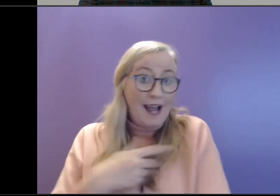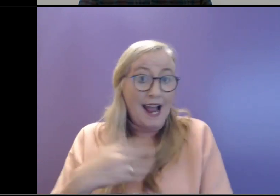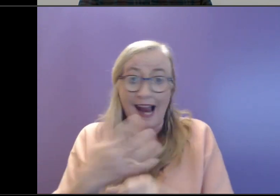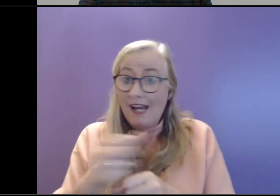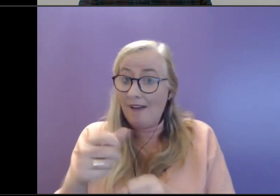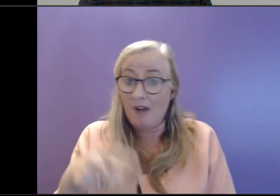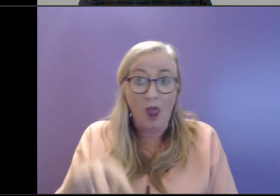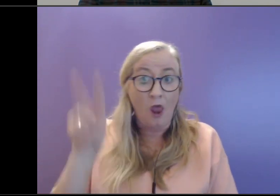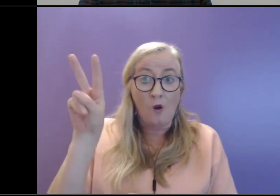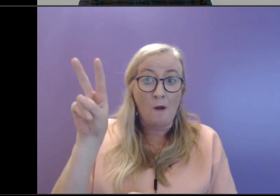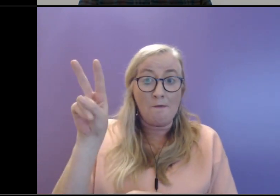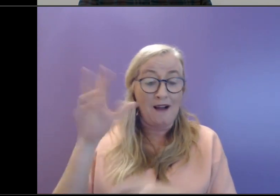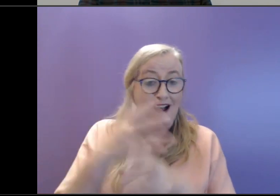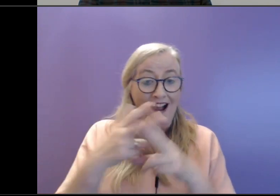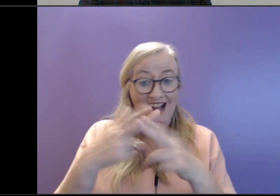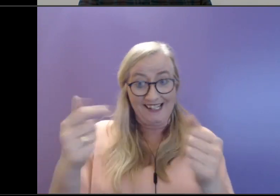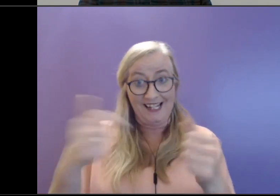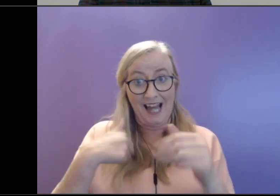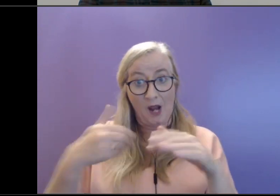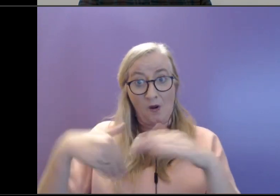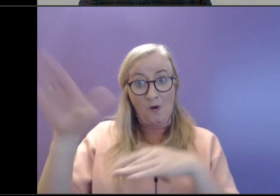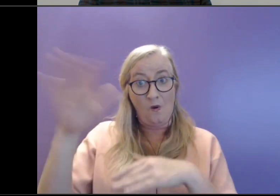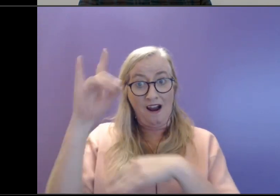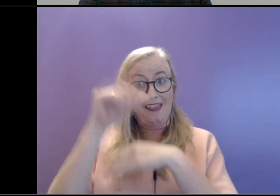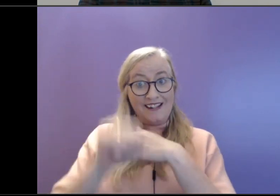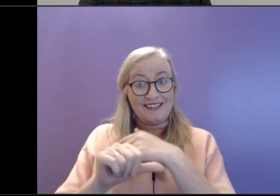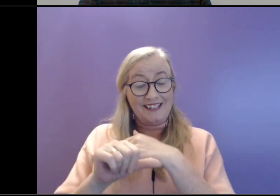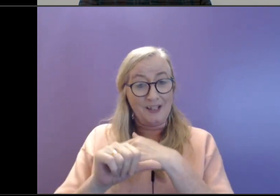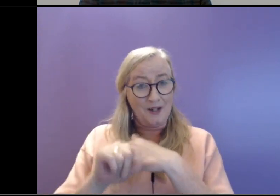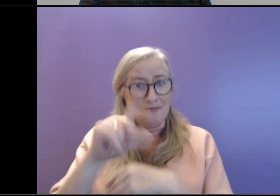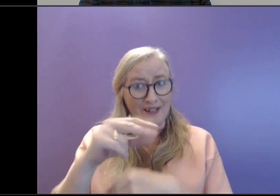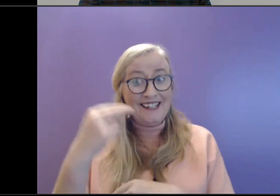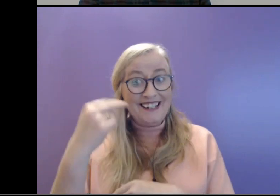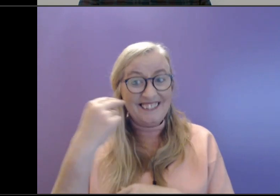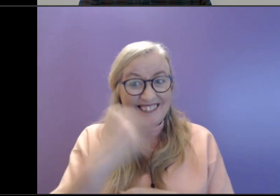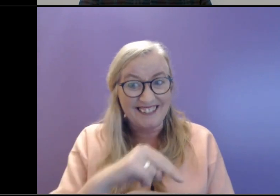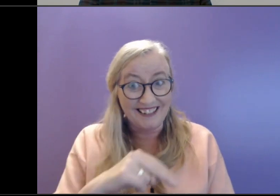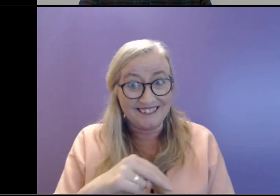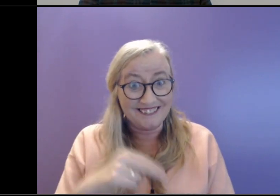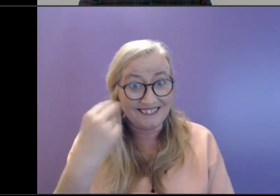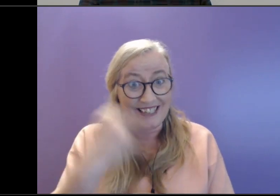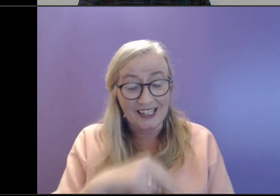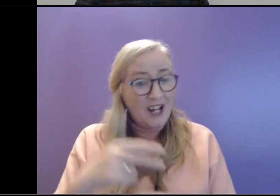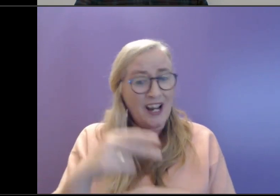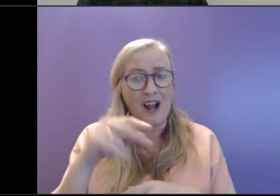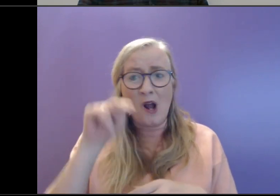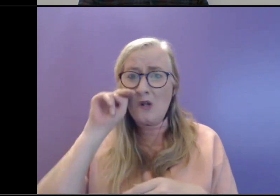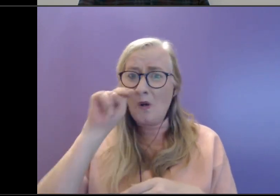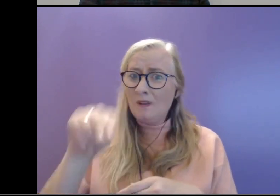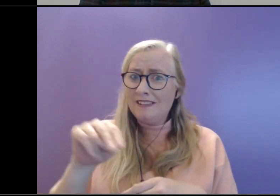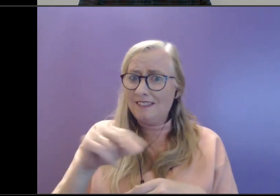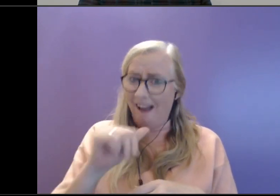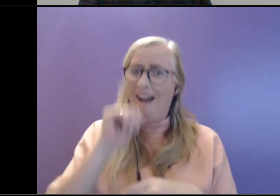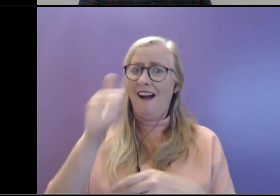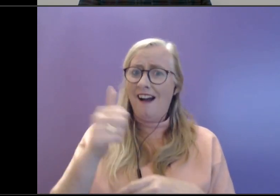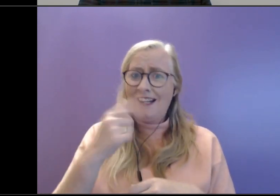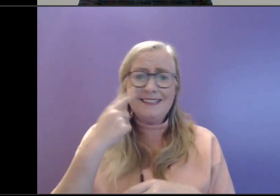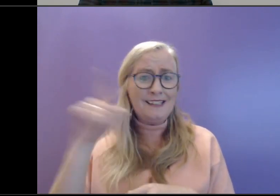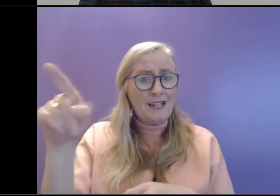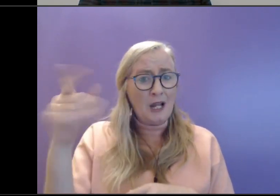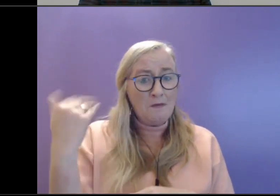in holidays. And it's a really nice thing to do. You notice things you've never noticed before. And it can give a real sense of